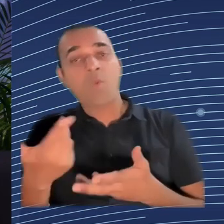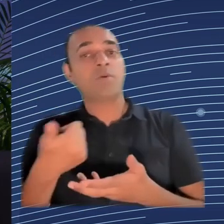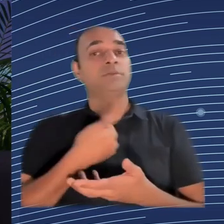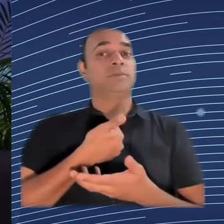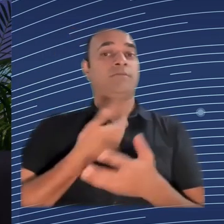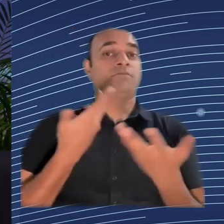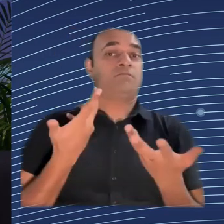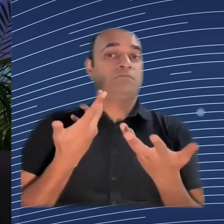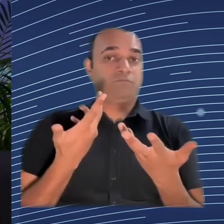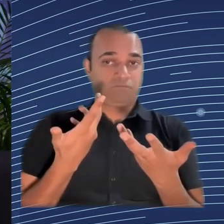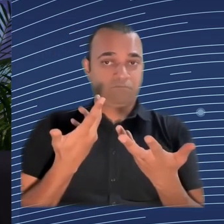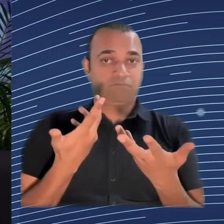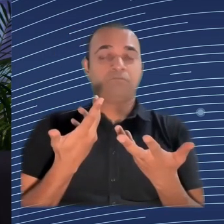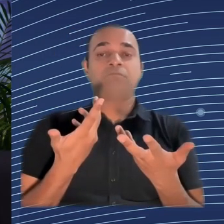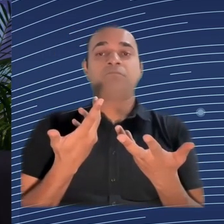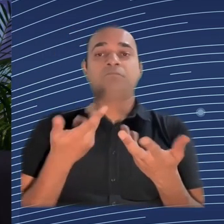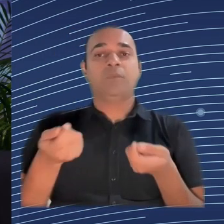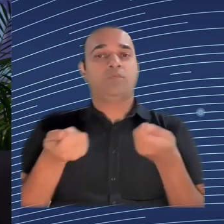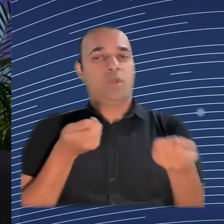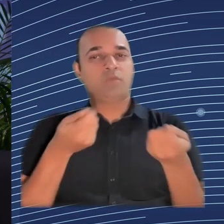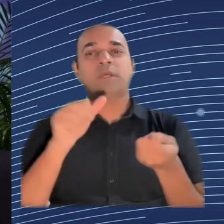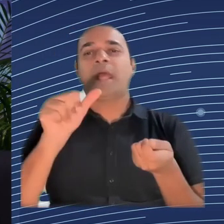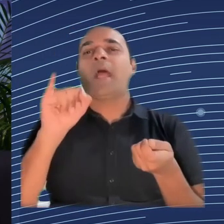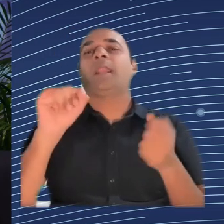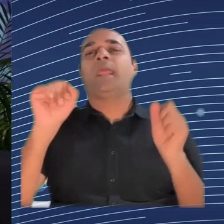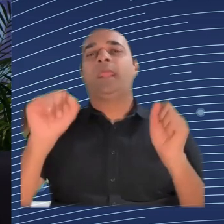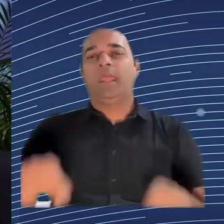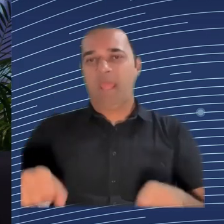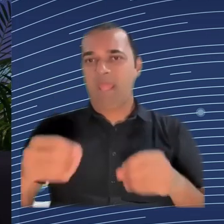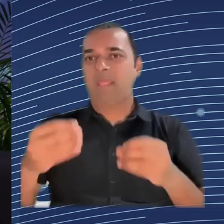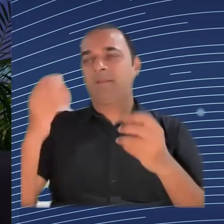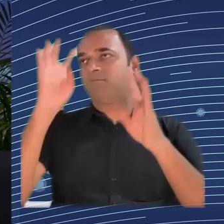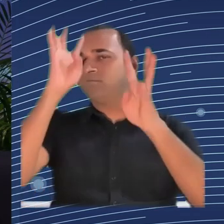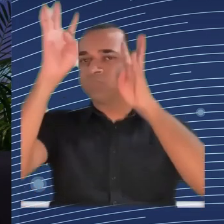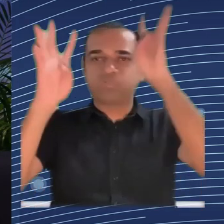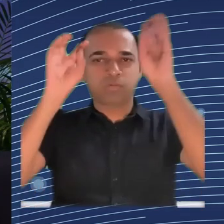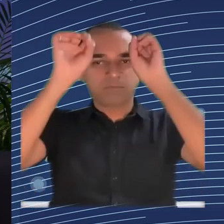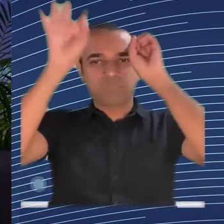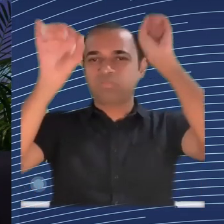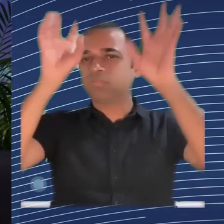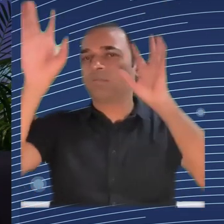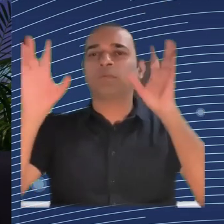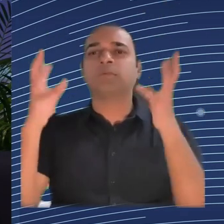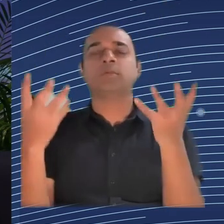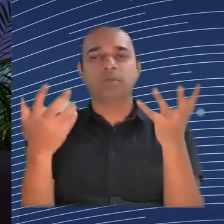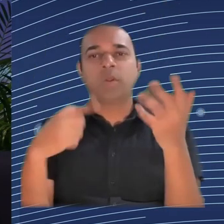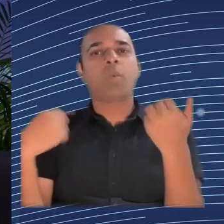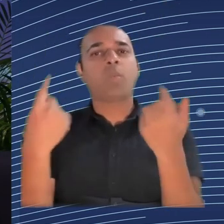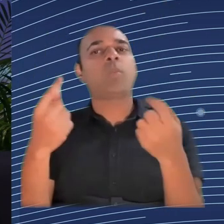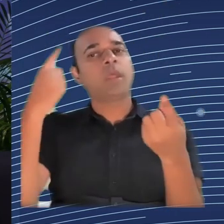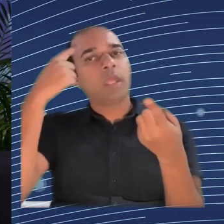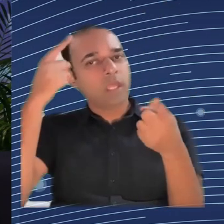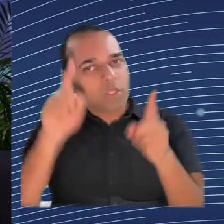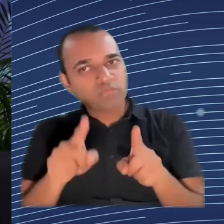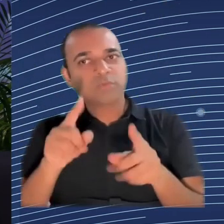we have identified in the AI regulations, the draft AI act, that the workplace is not addressed properly.